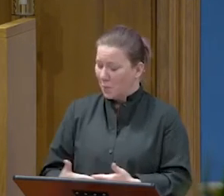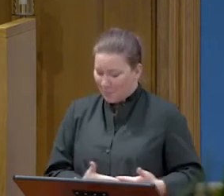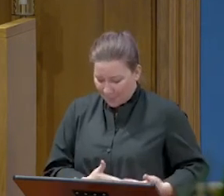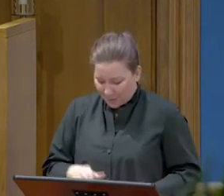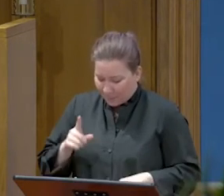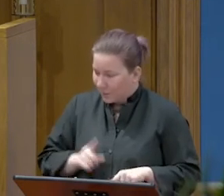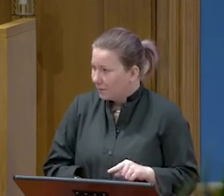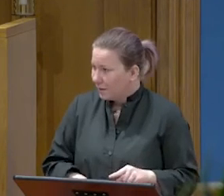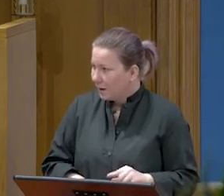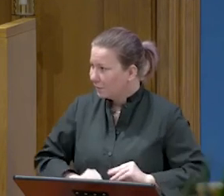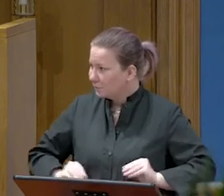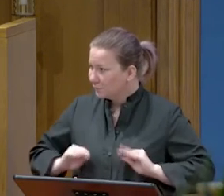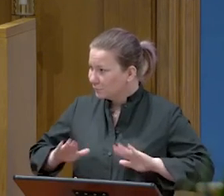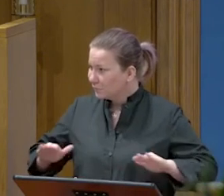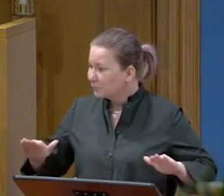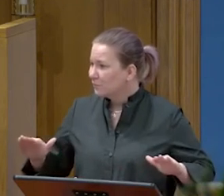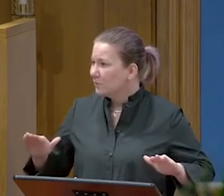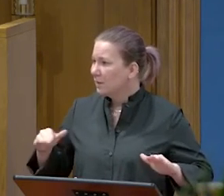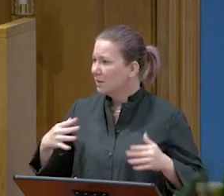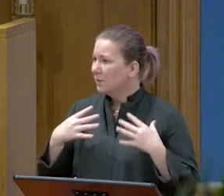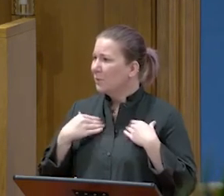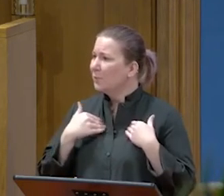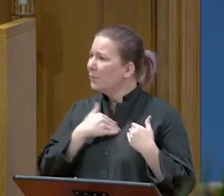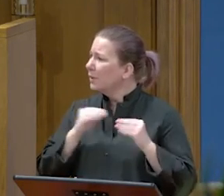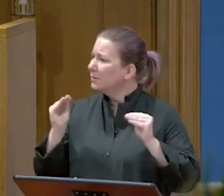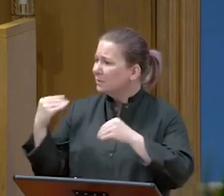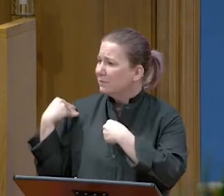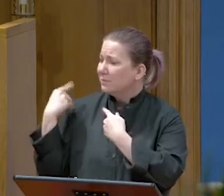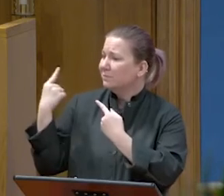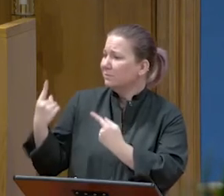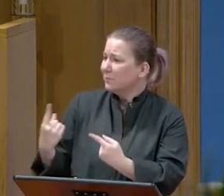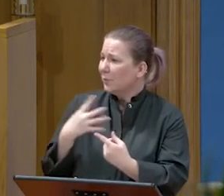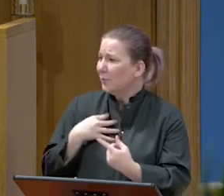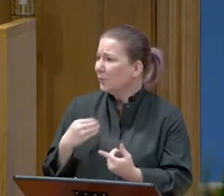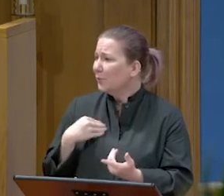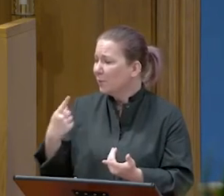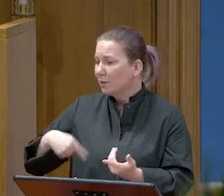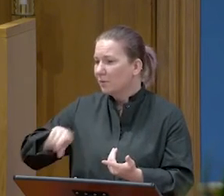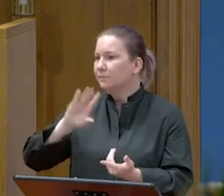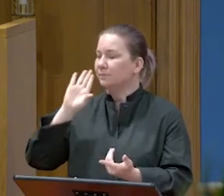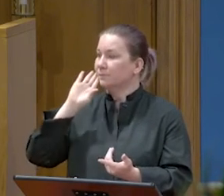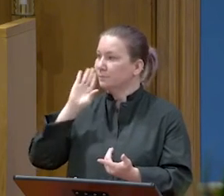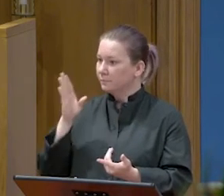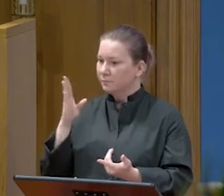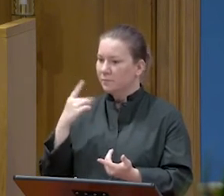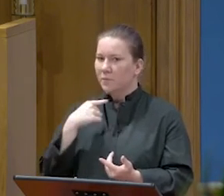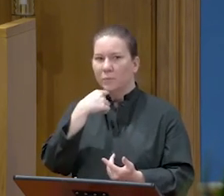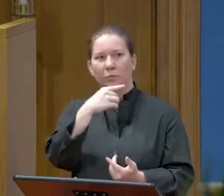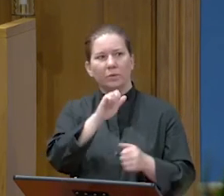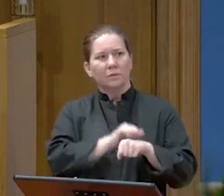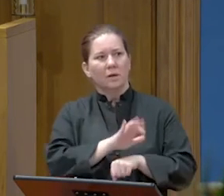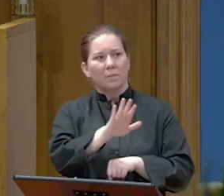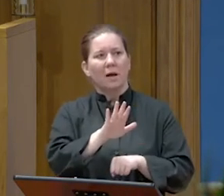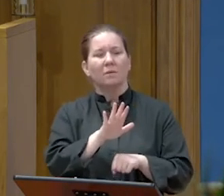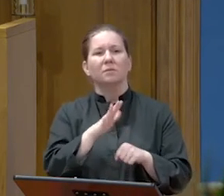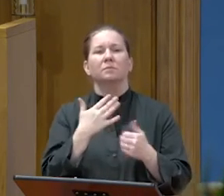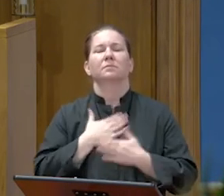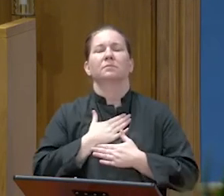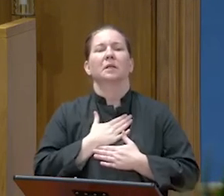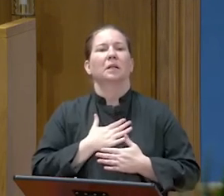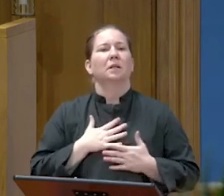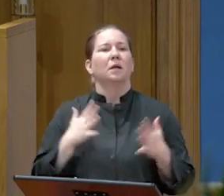bore and the breasts that never nursed. Then they will begin to say to the mountains, Fall on us,